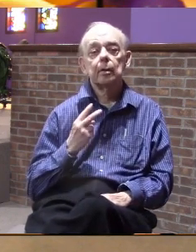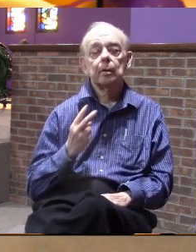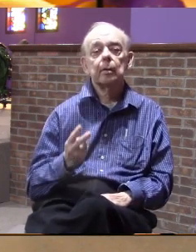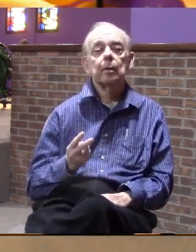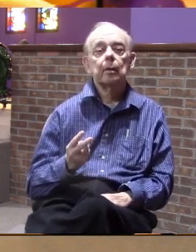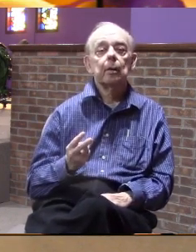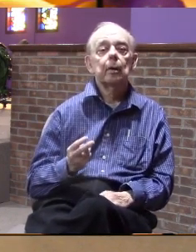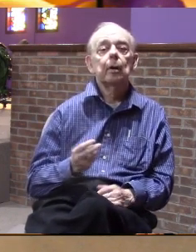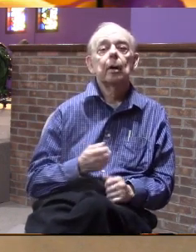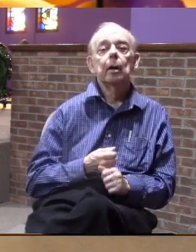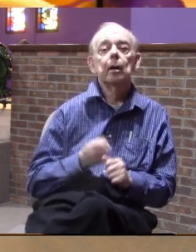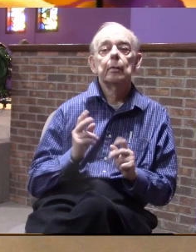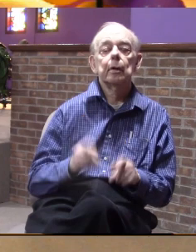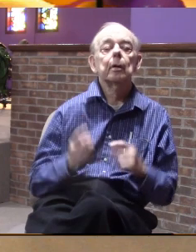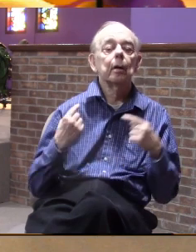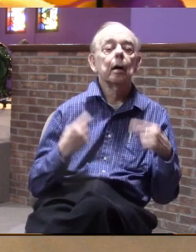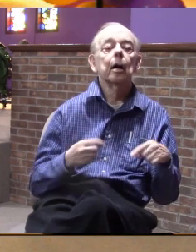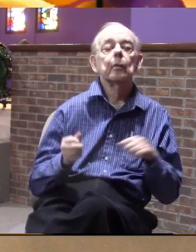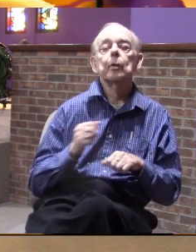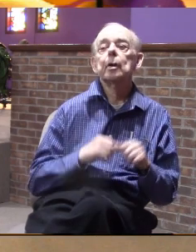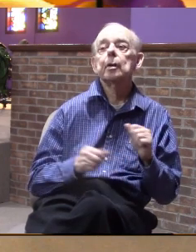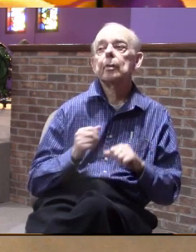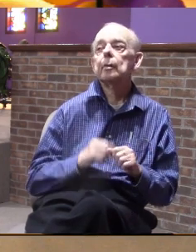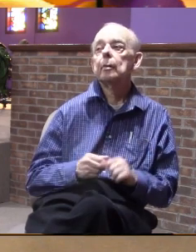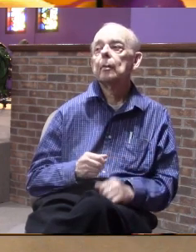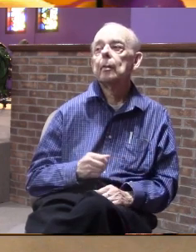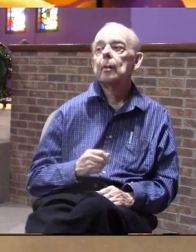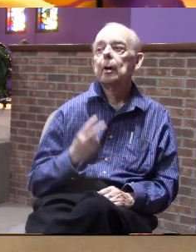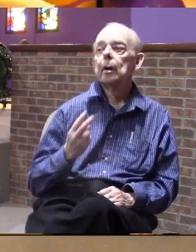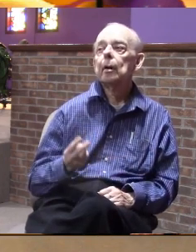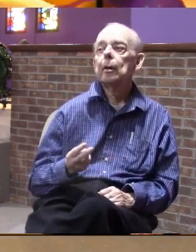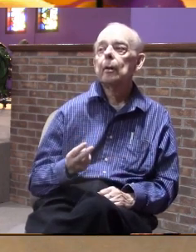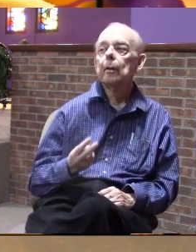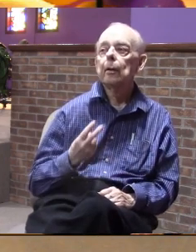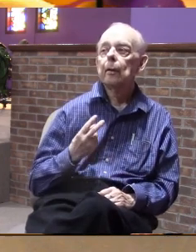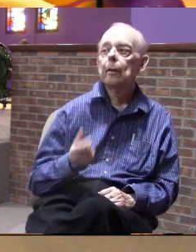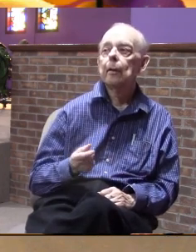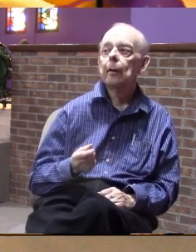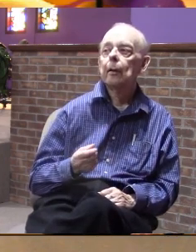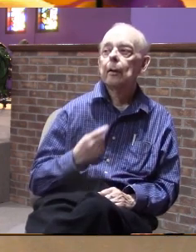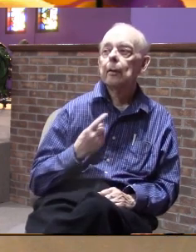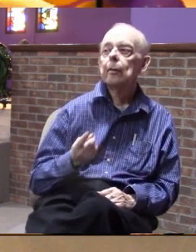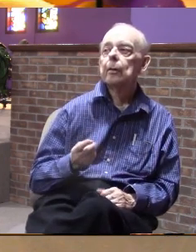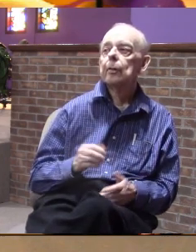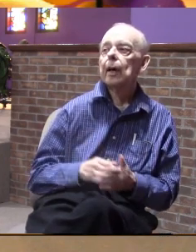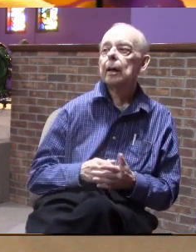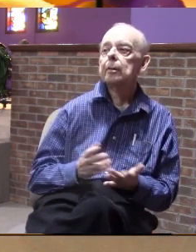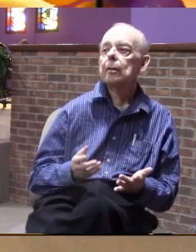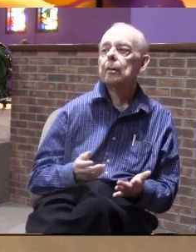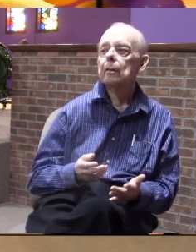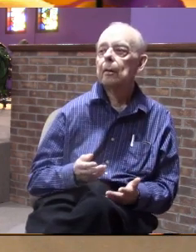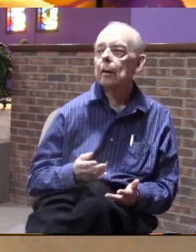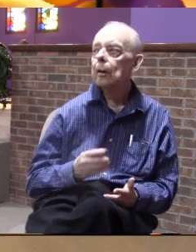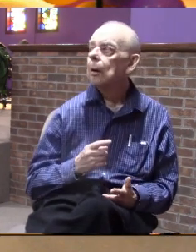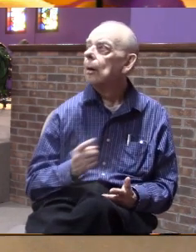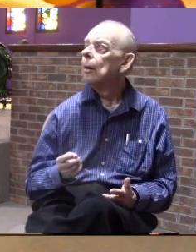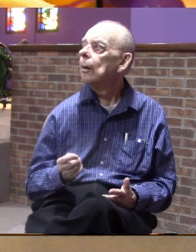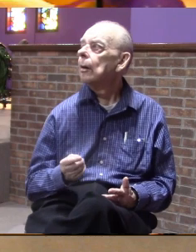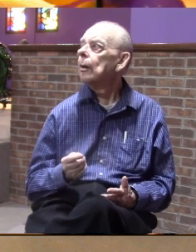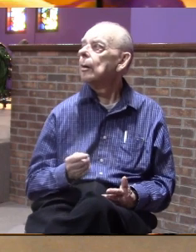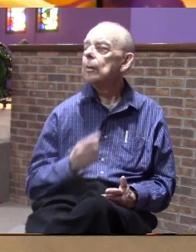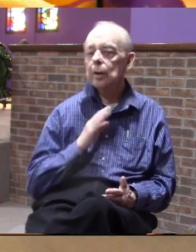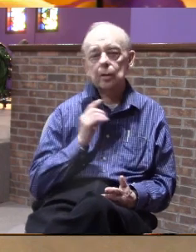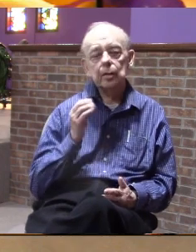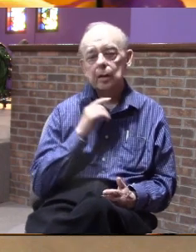you going to see everybody arguing with each other you going to see who said this and who said that they're lying